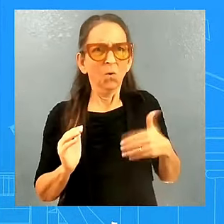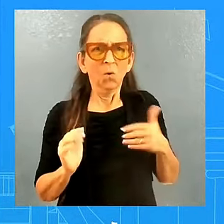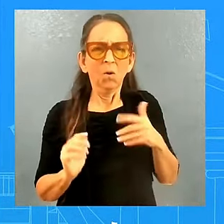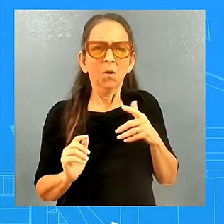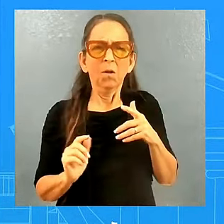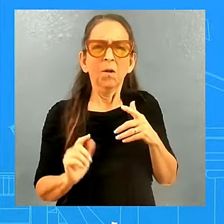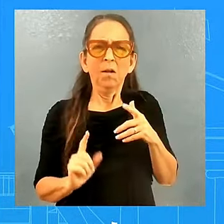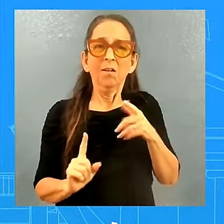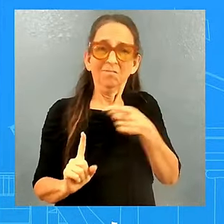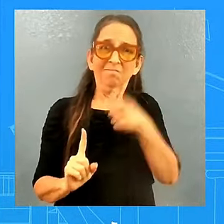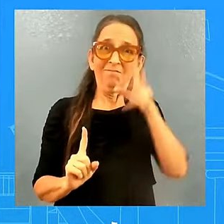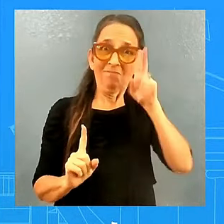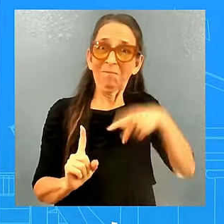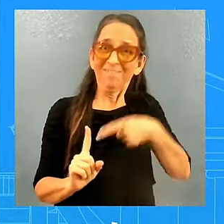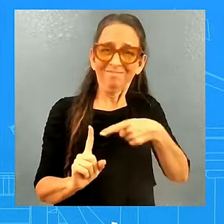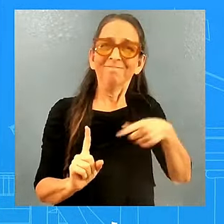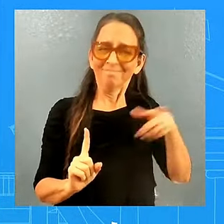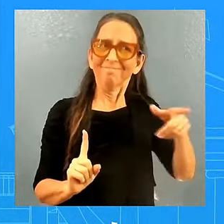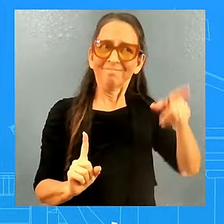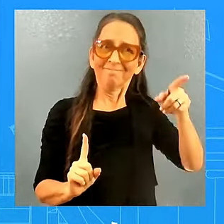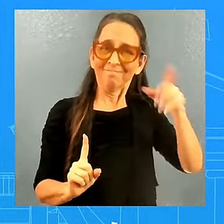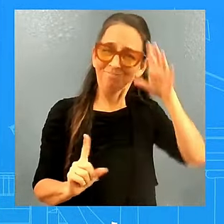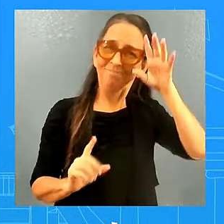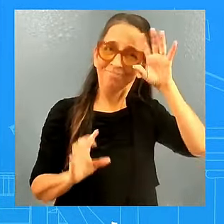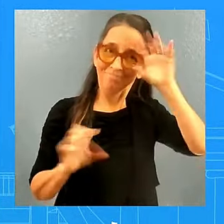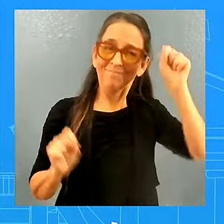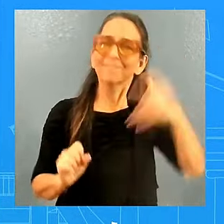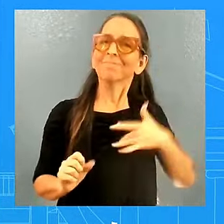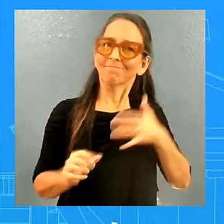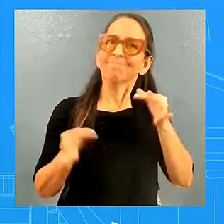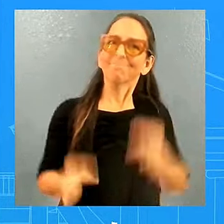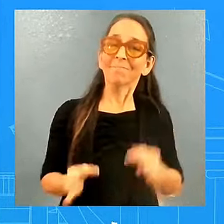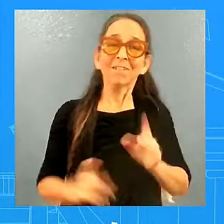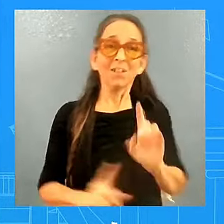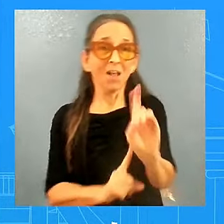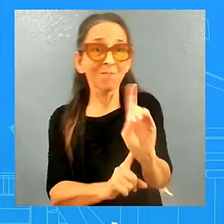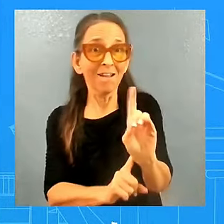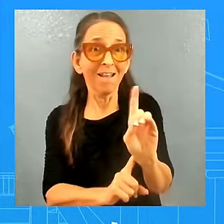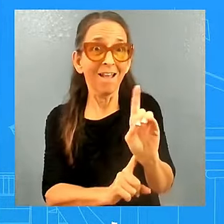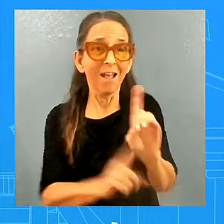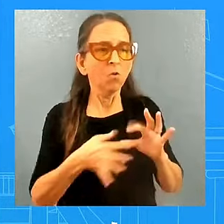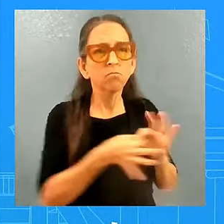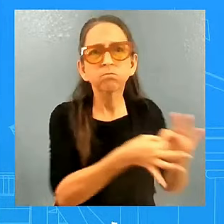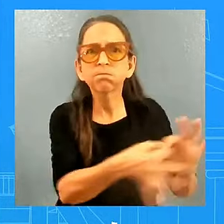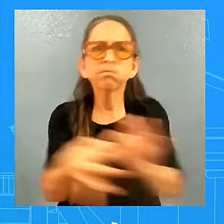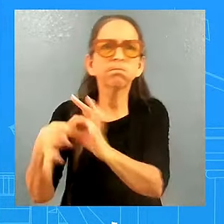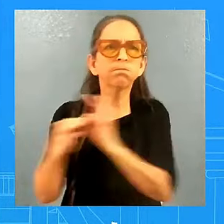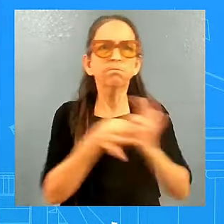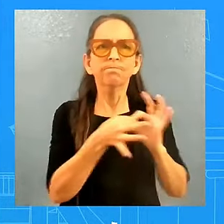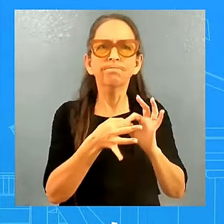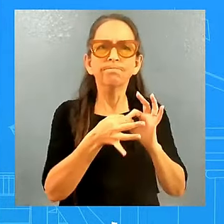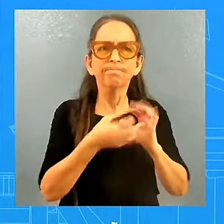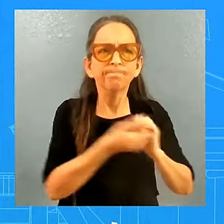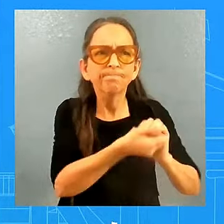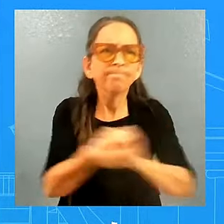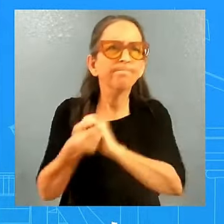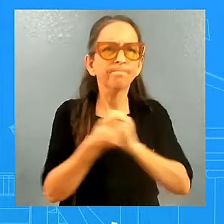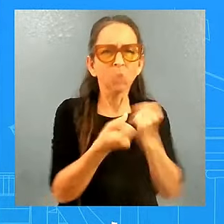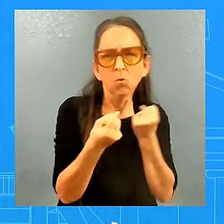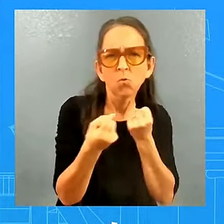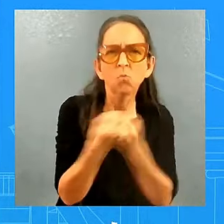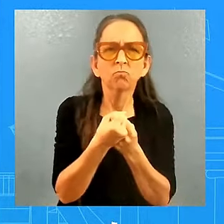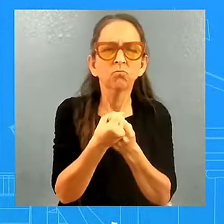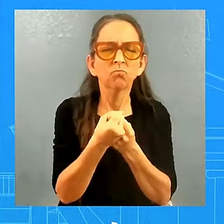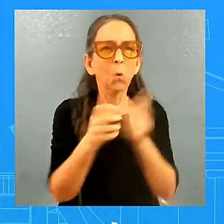here's the thing, the party unified behind her. And I think that's what is important. He did the right, he